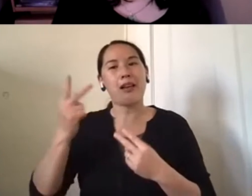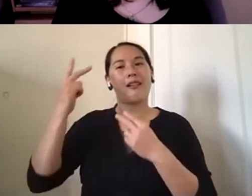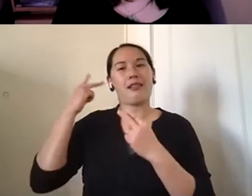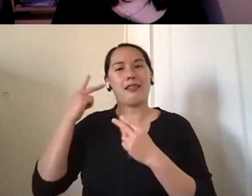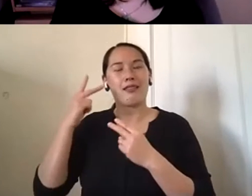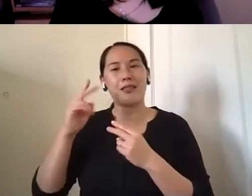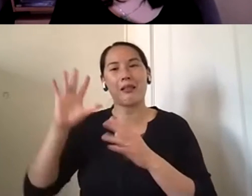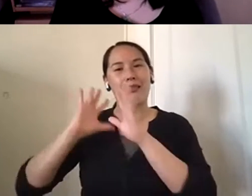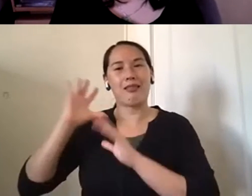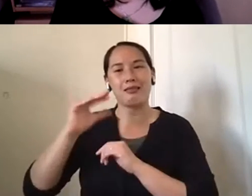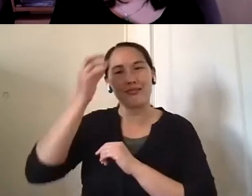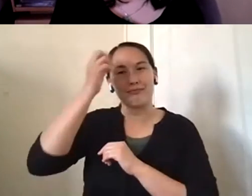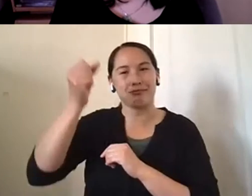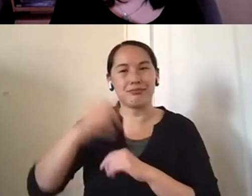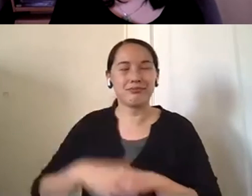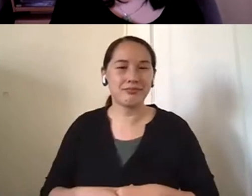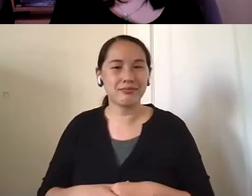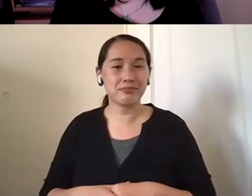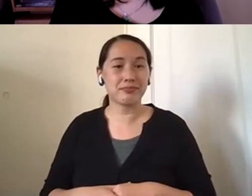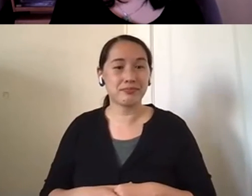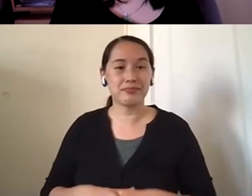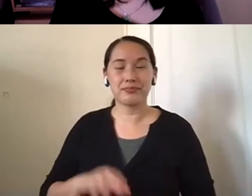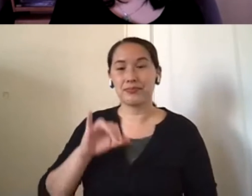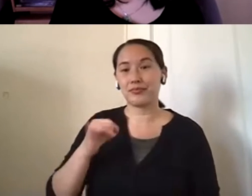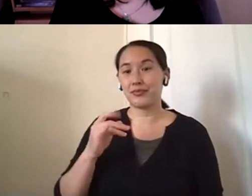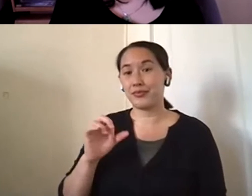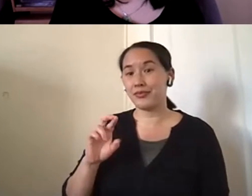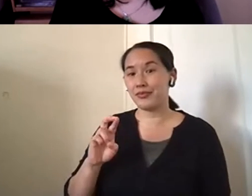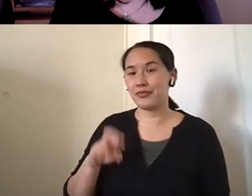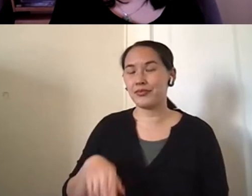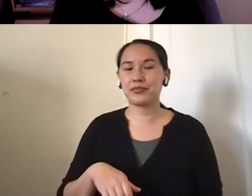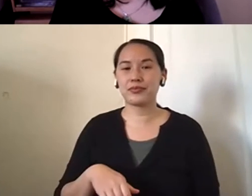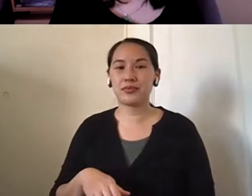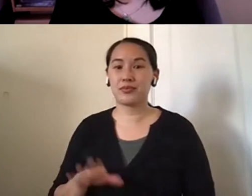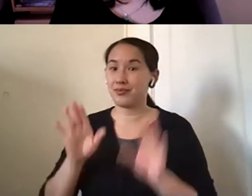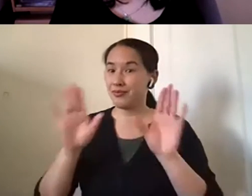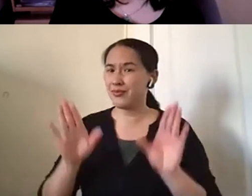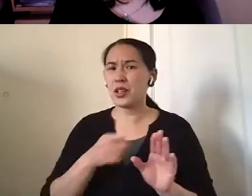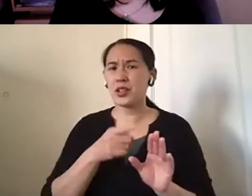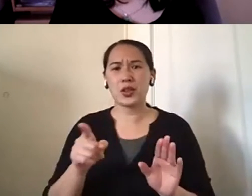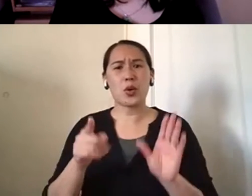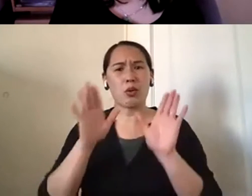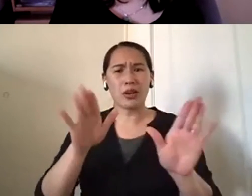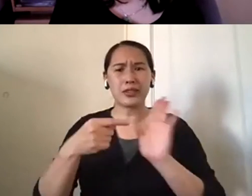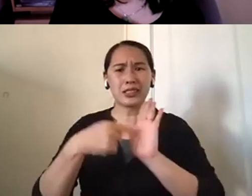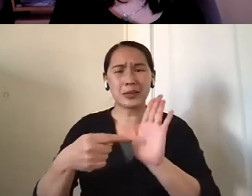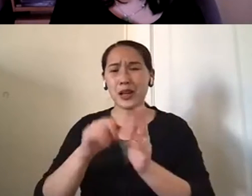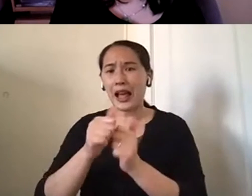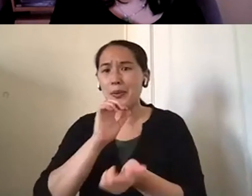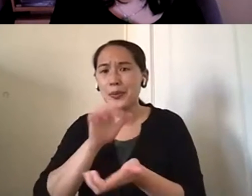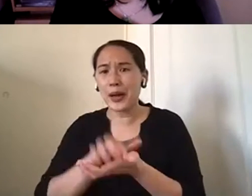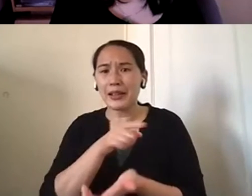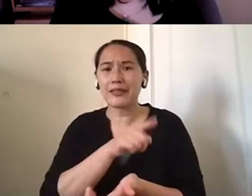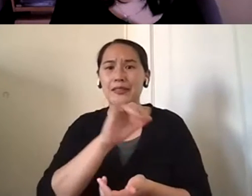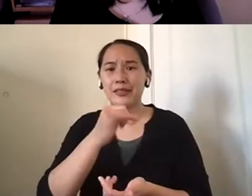-hmm. That's great. Um, and you gave so many wonderful examples of how the wife, um, how Jill,